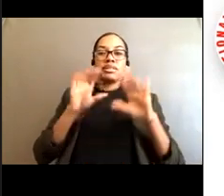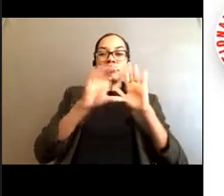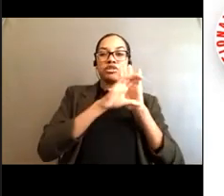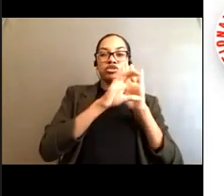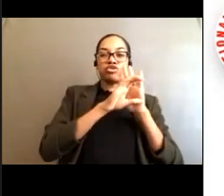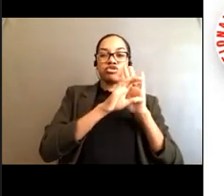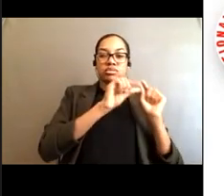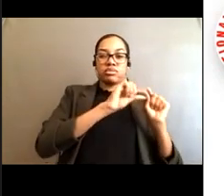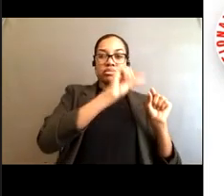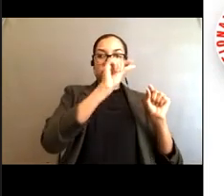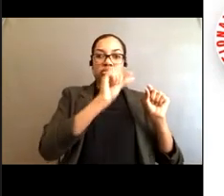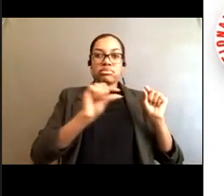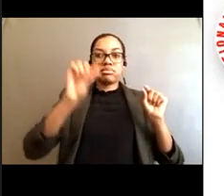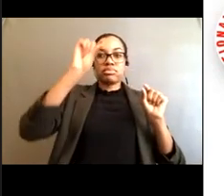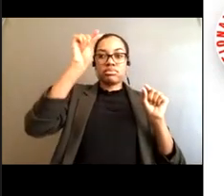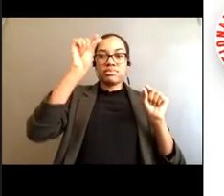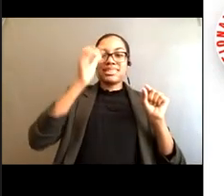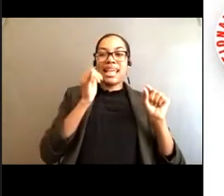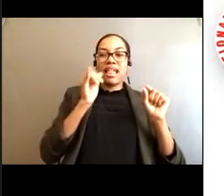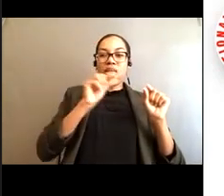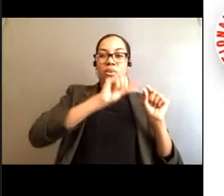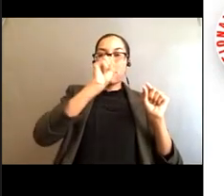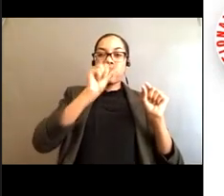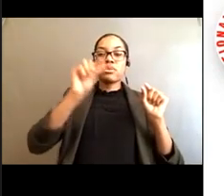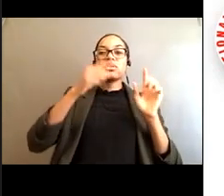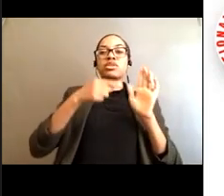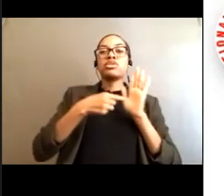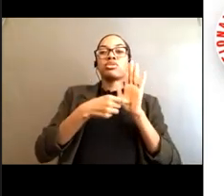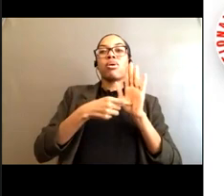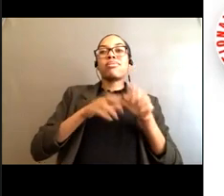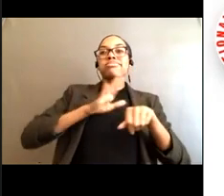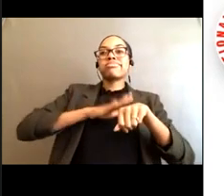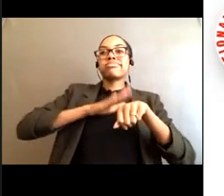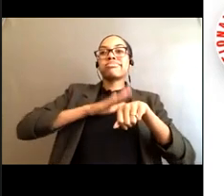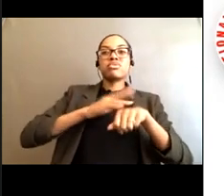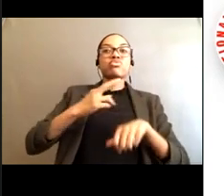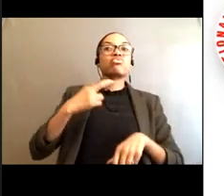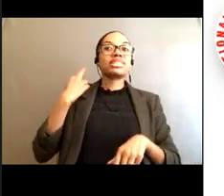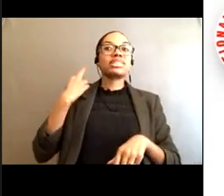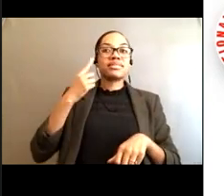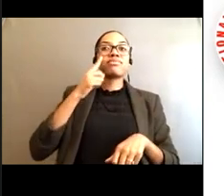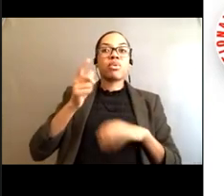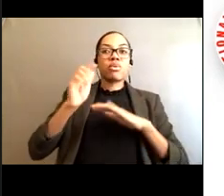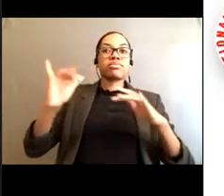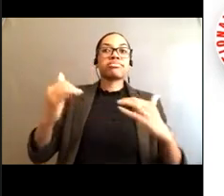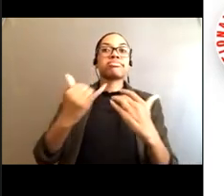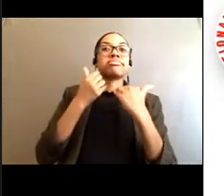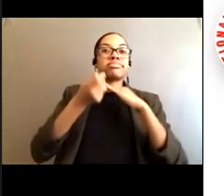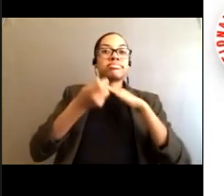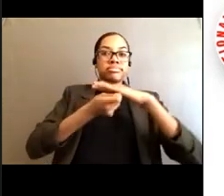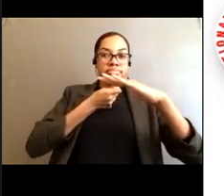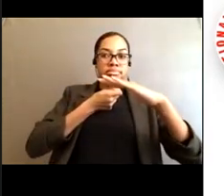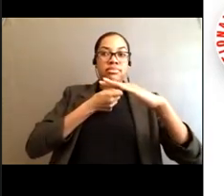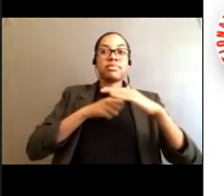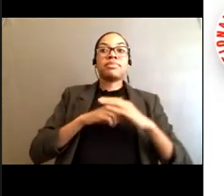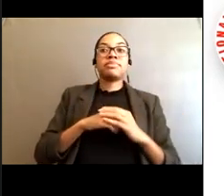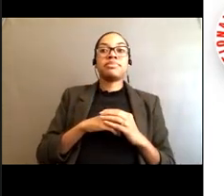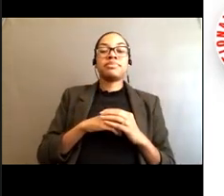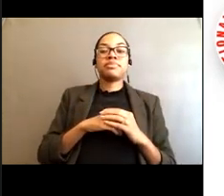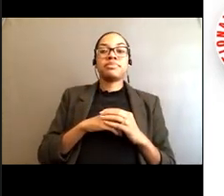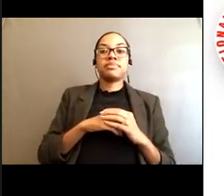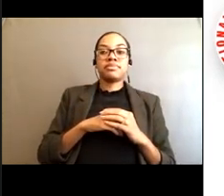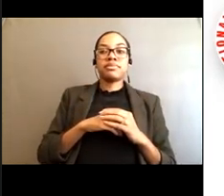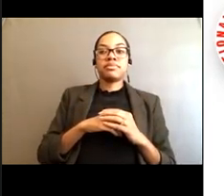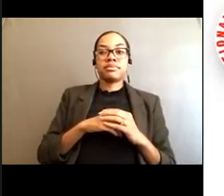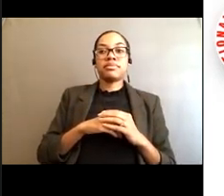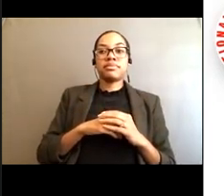from one of the Wilmington Weather Service office surf zone forecasts. The graphical depiction on the left-hand side, the